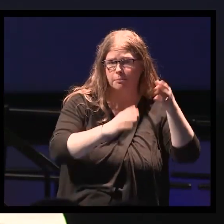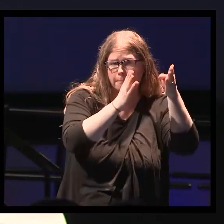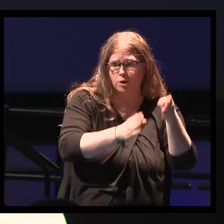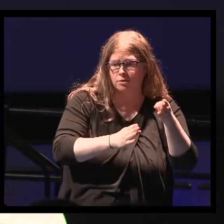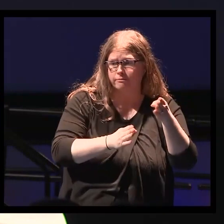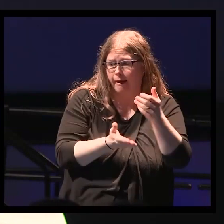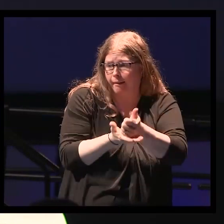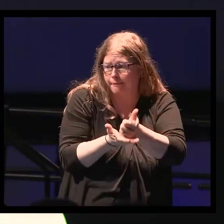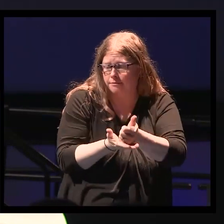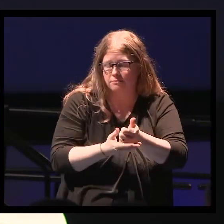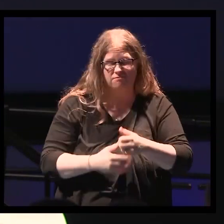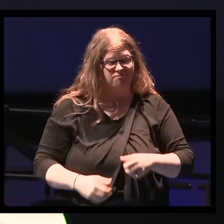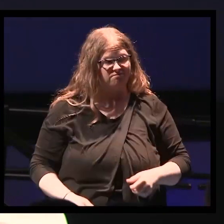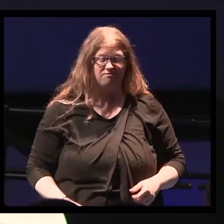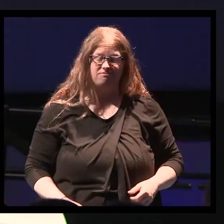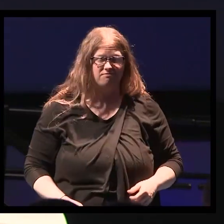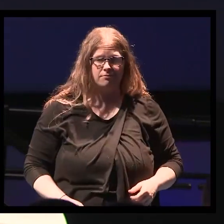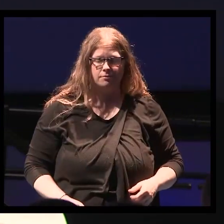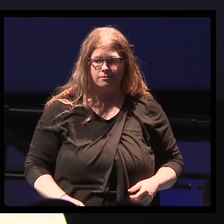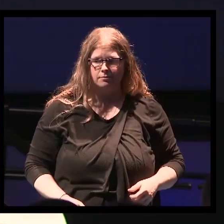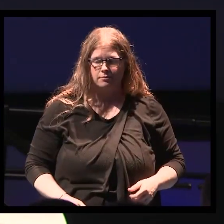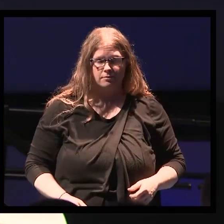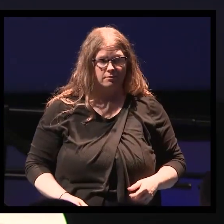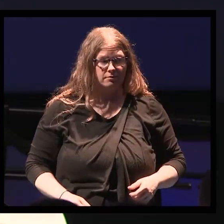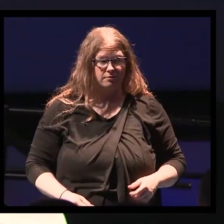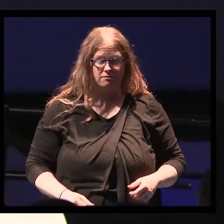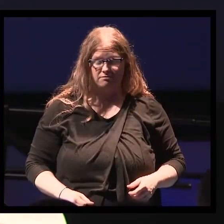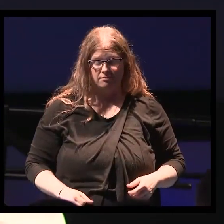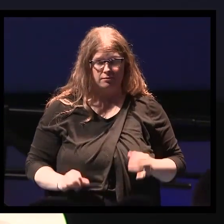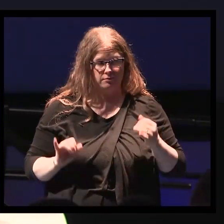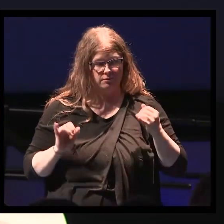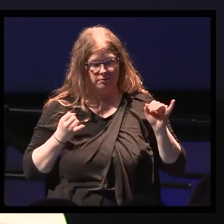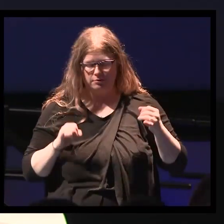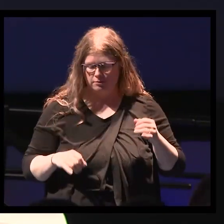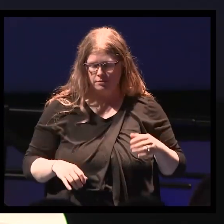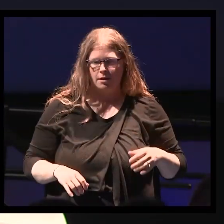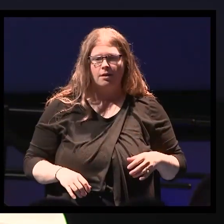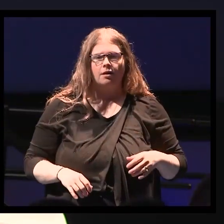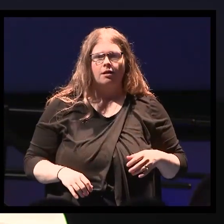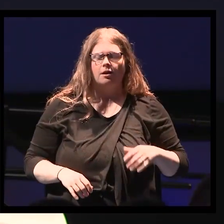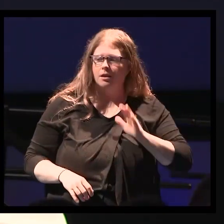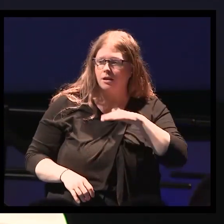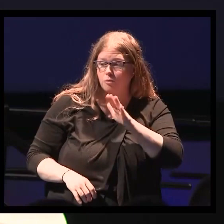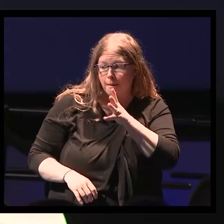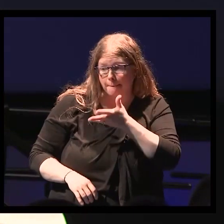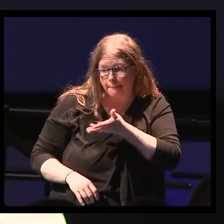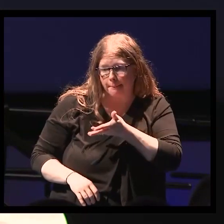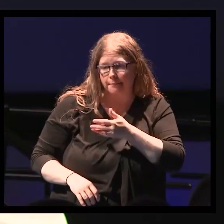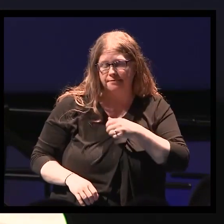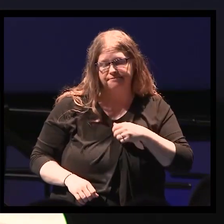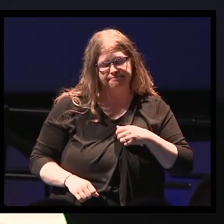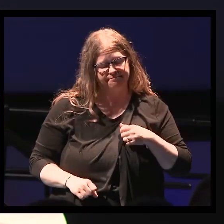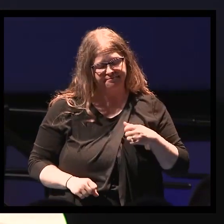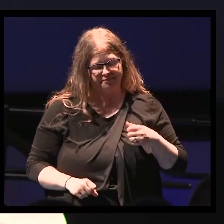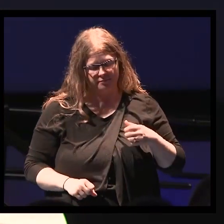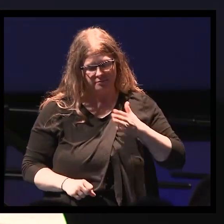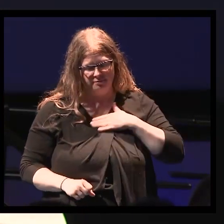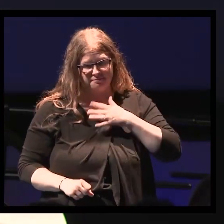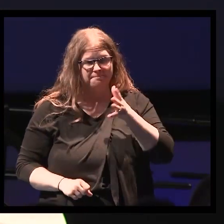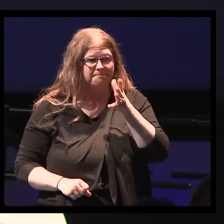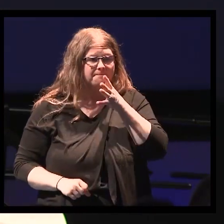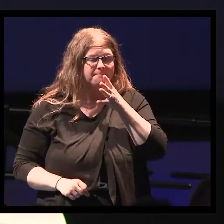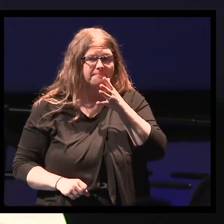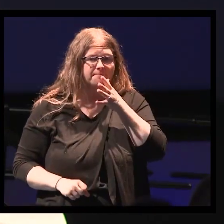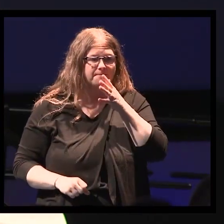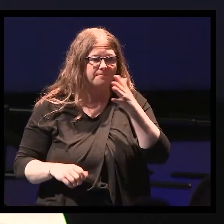She said no. She barely made eye contact with me. So I said to Amber, what about your mother? Amber told me her mother